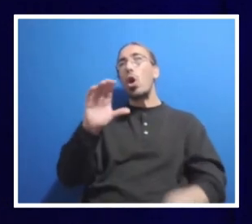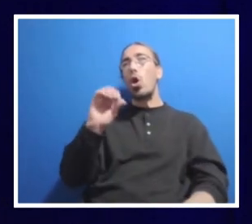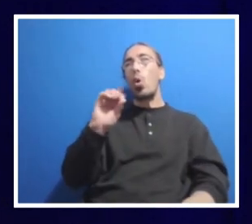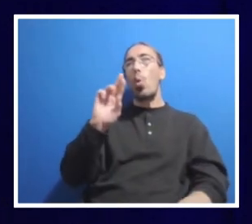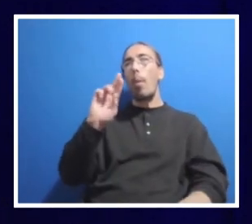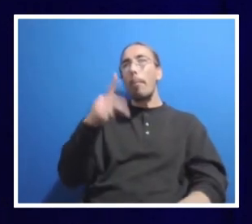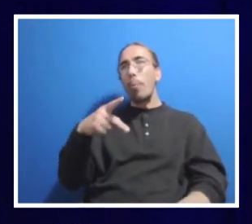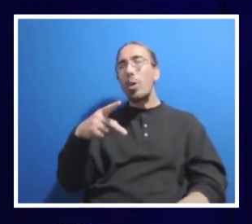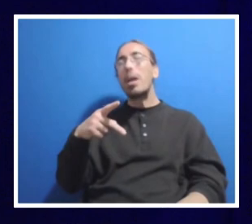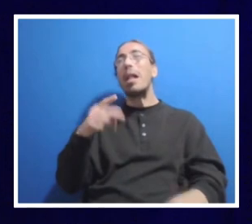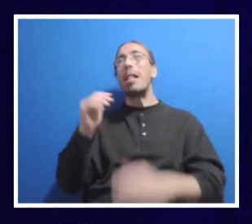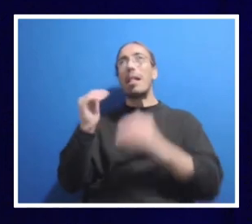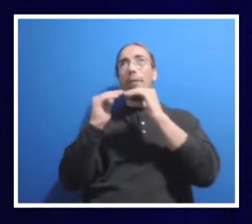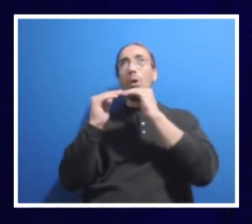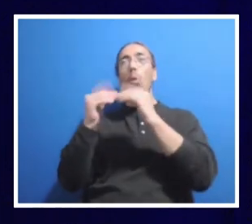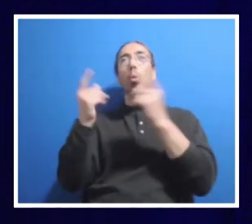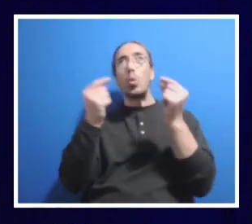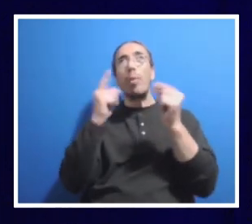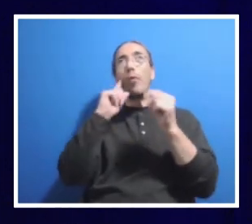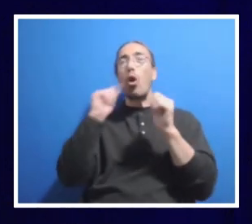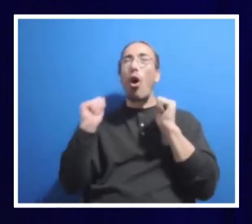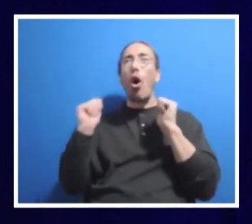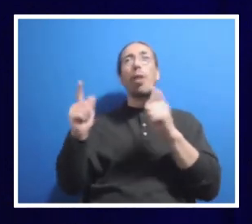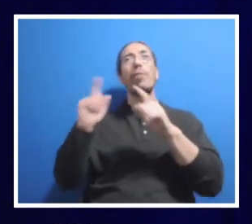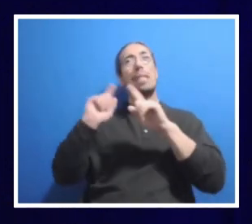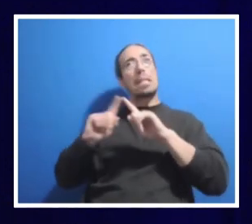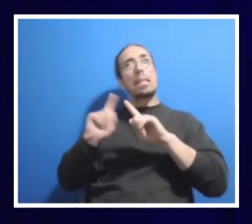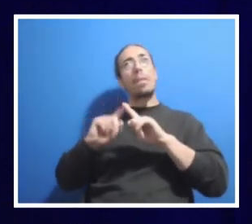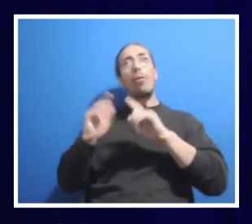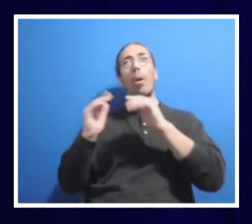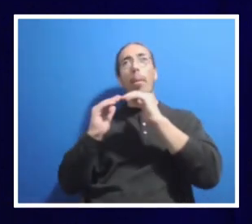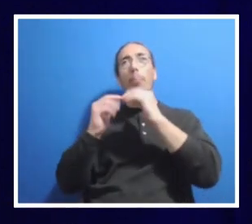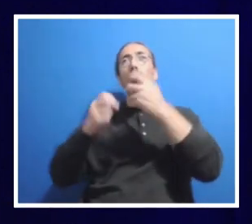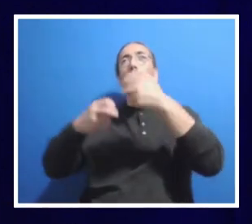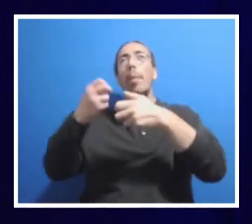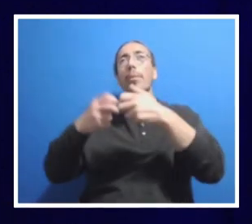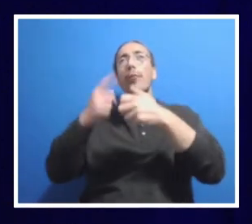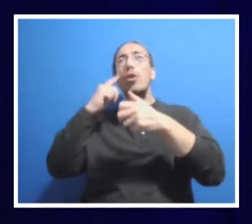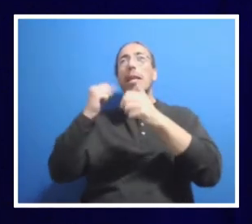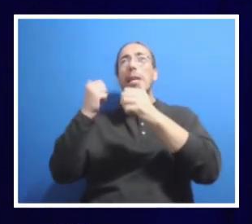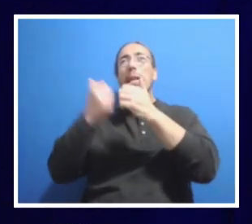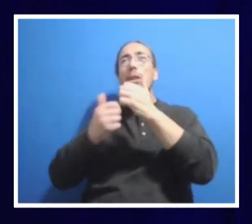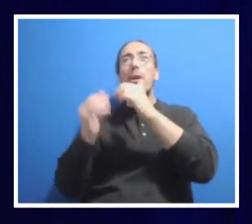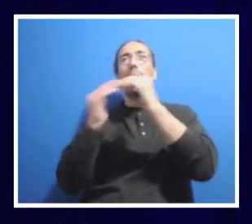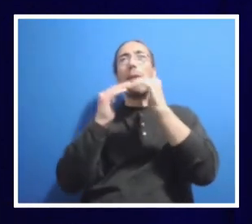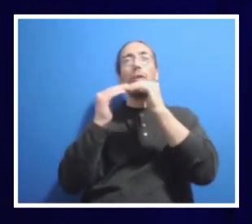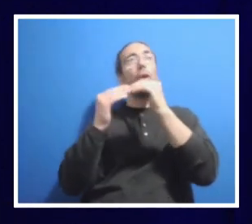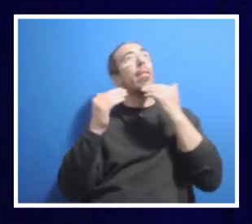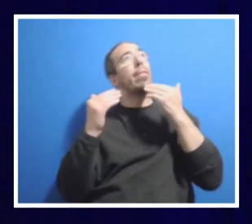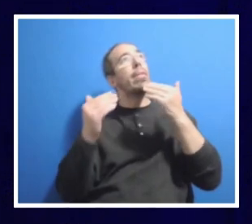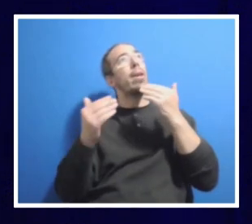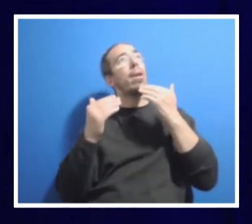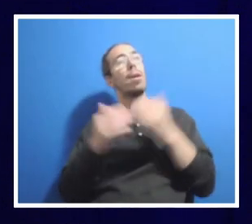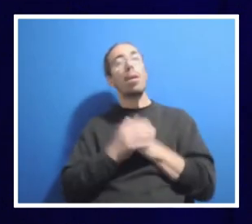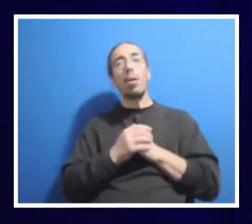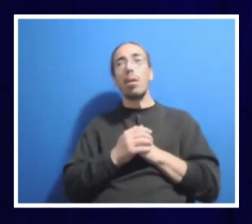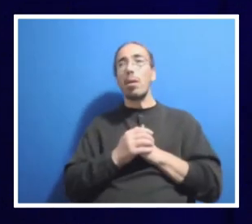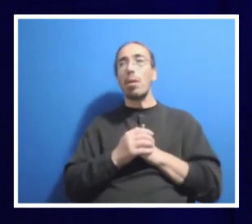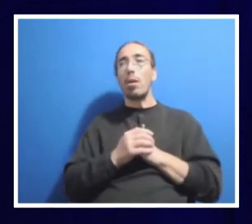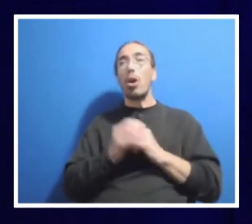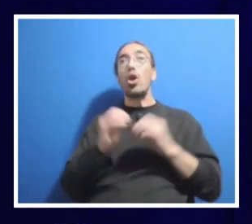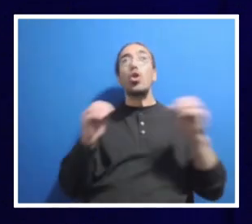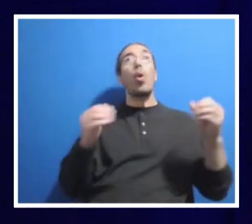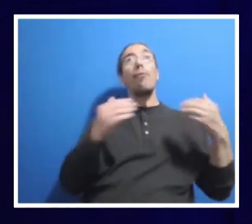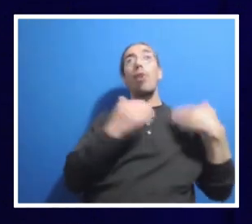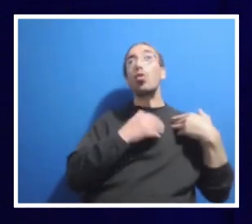we doing on all of these issues at every single level? Thank you. And again, no false promises. Remember,